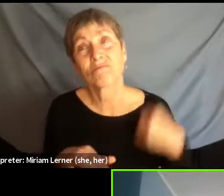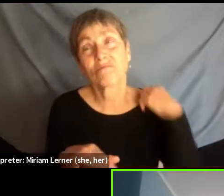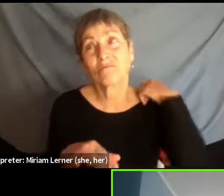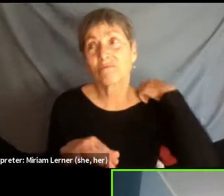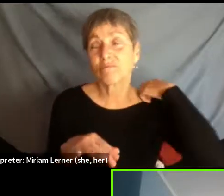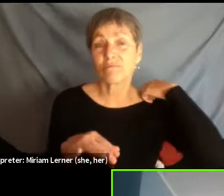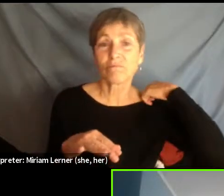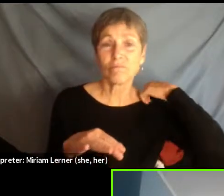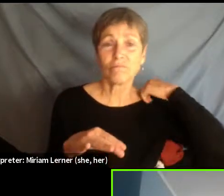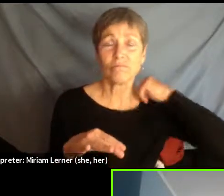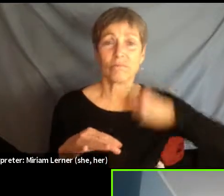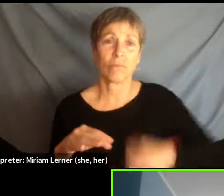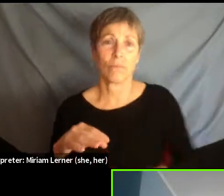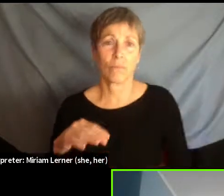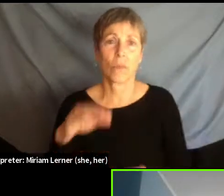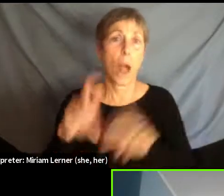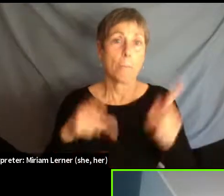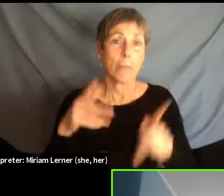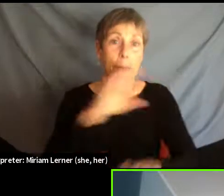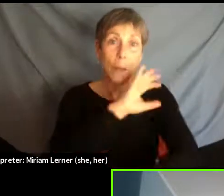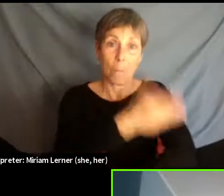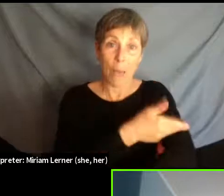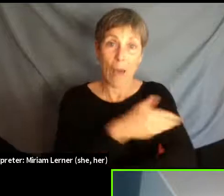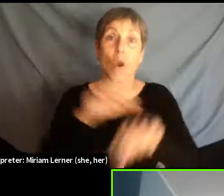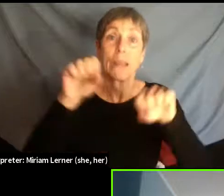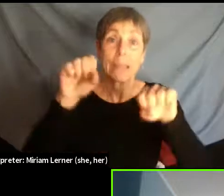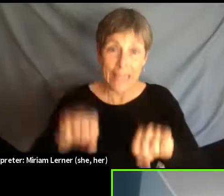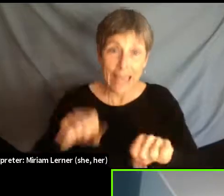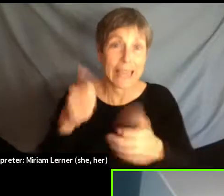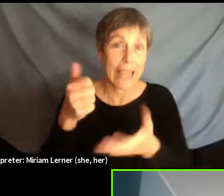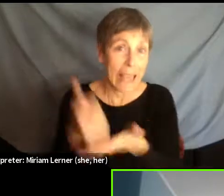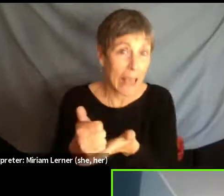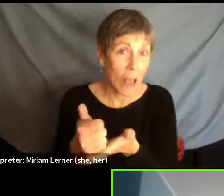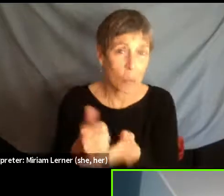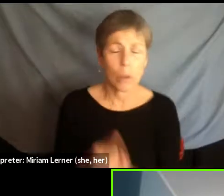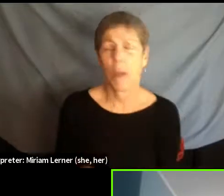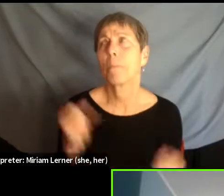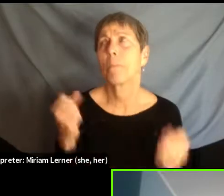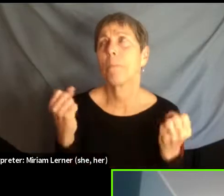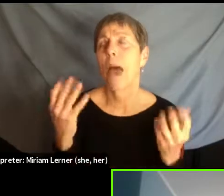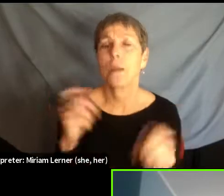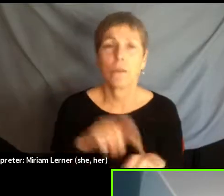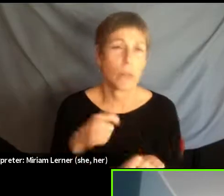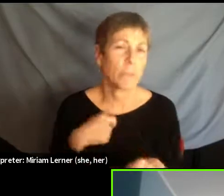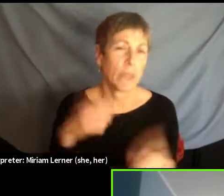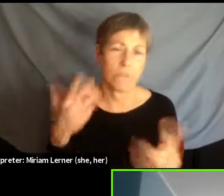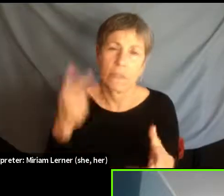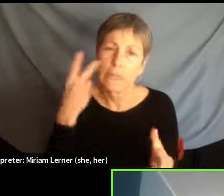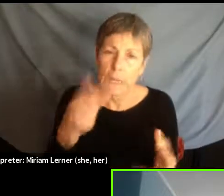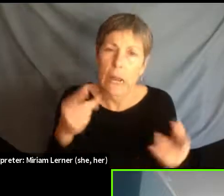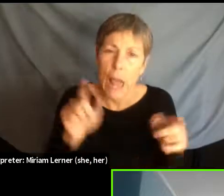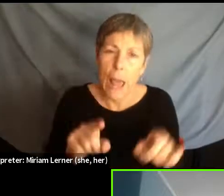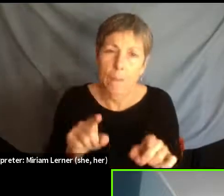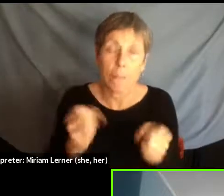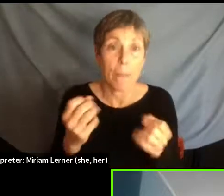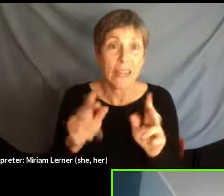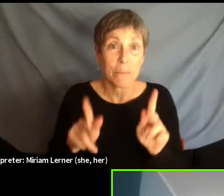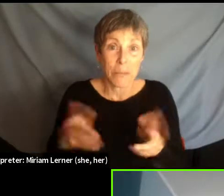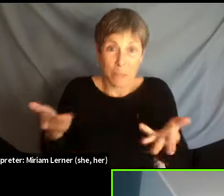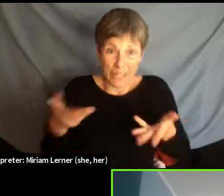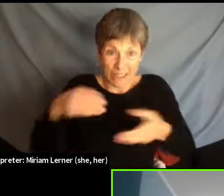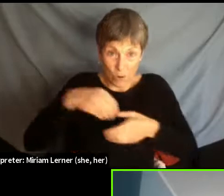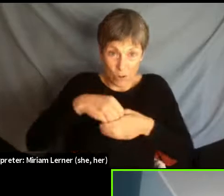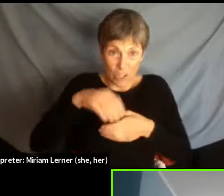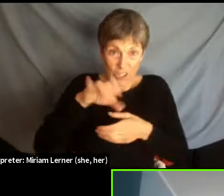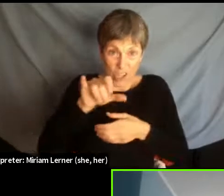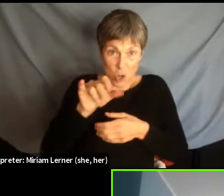people power does make a difference. Like I can't tell you how many times like a bunch of us here have gathered, and we have shown up